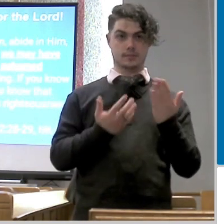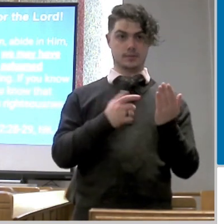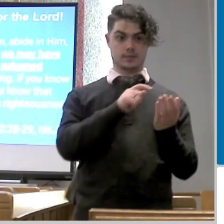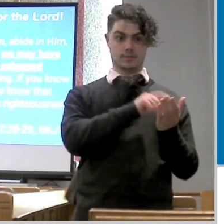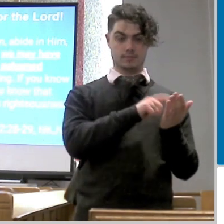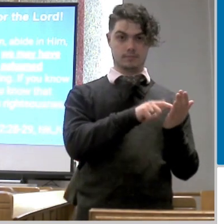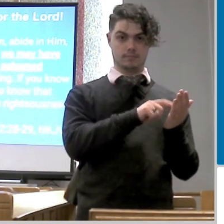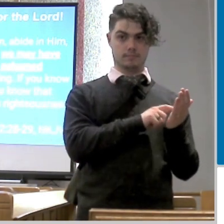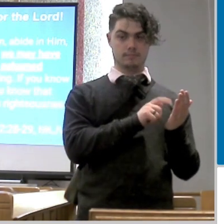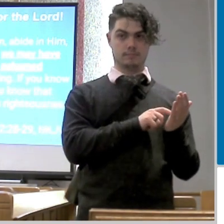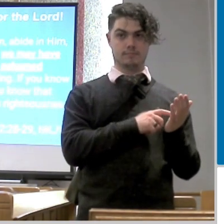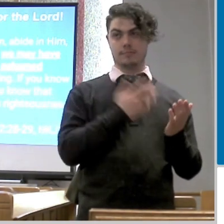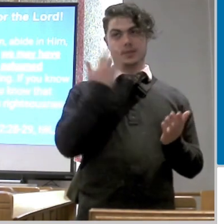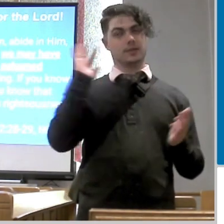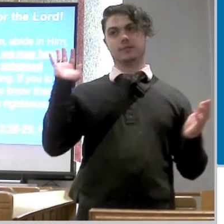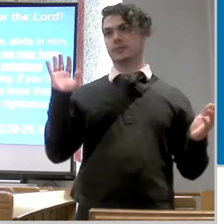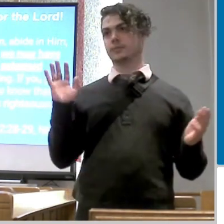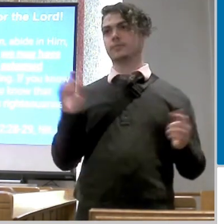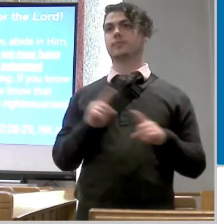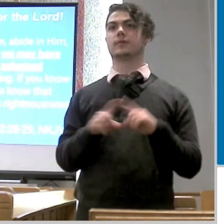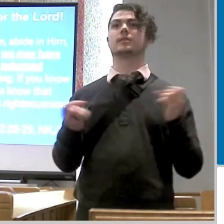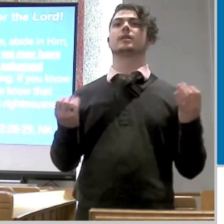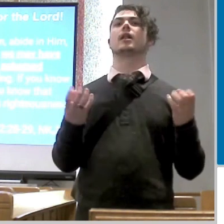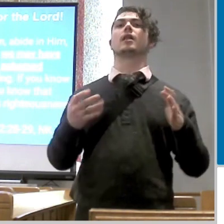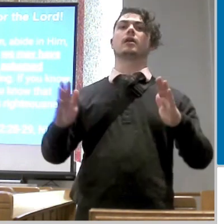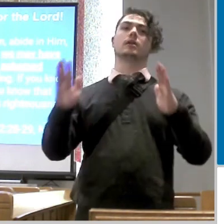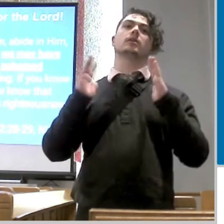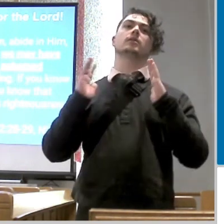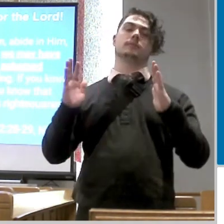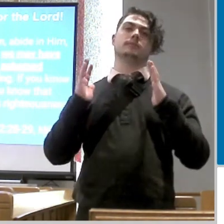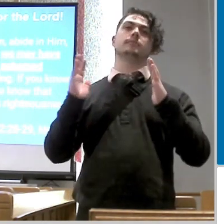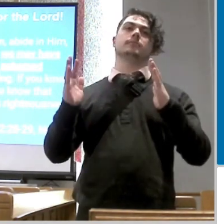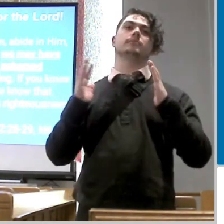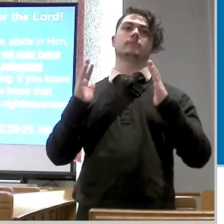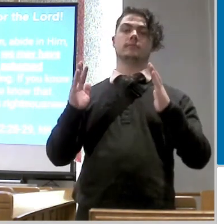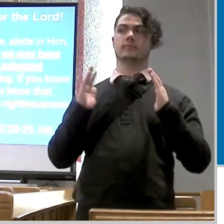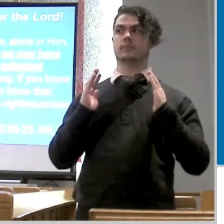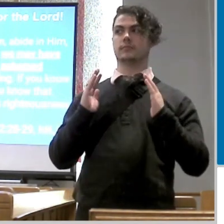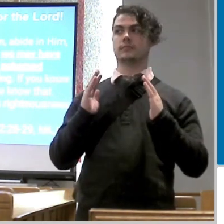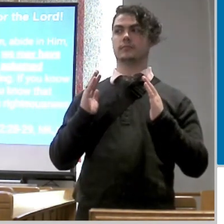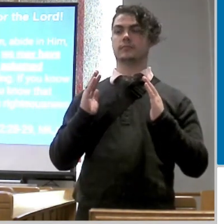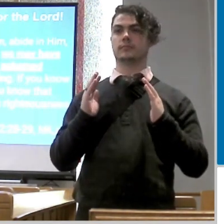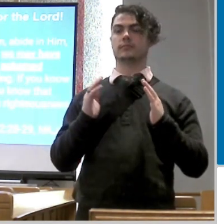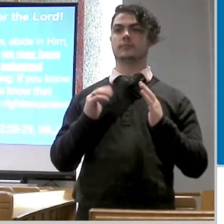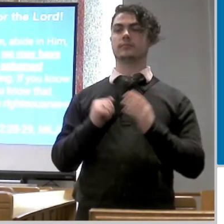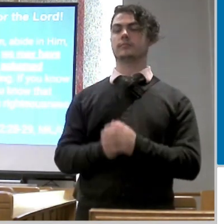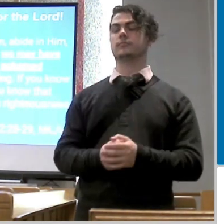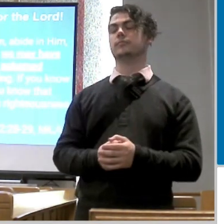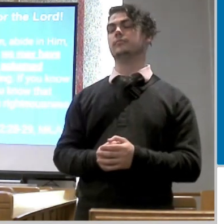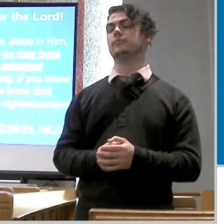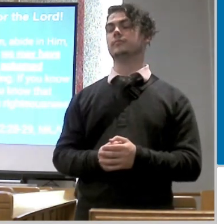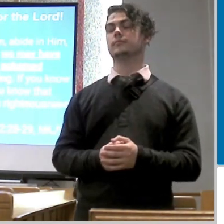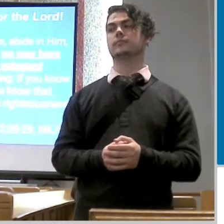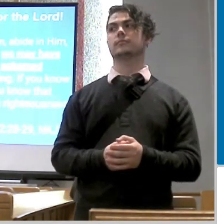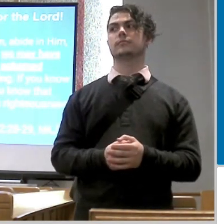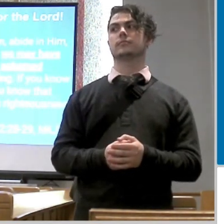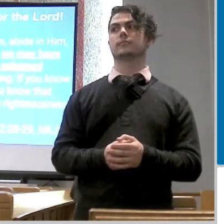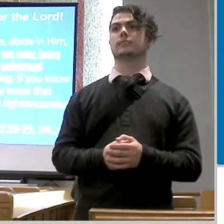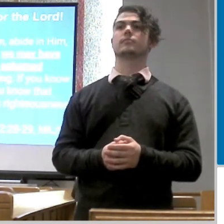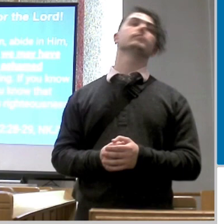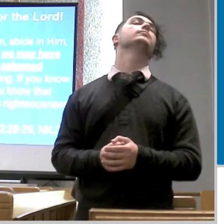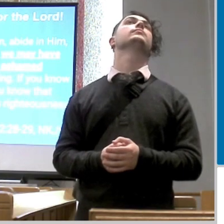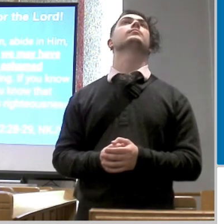maybe but there's a lot of i and there's a lot of me and when you when it's i and me that is the ripe